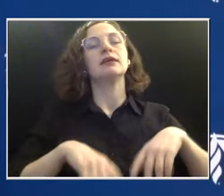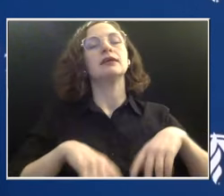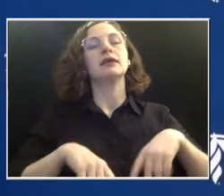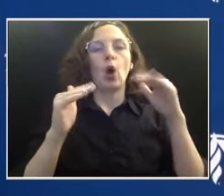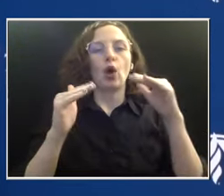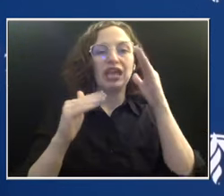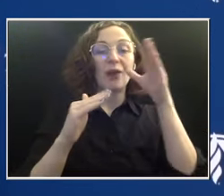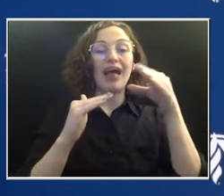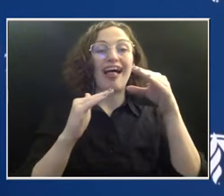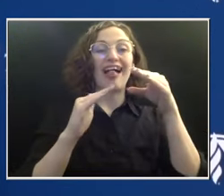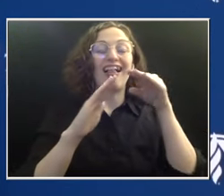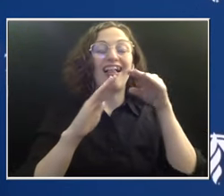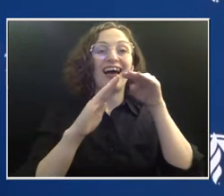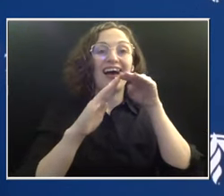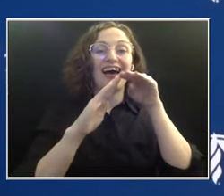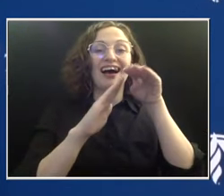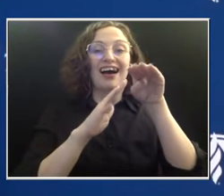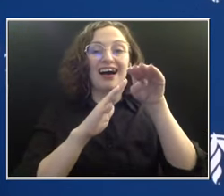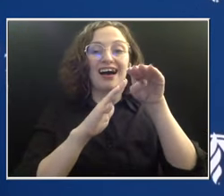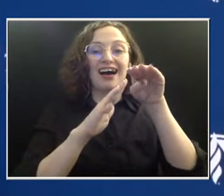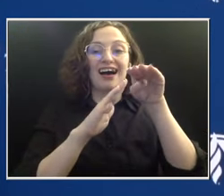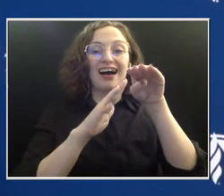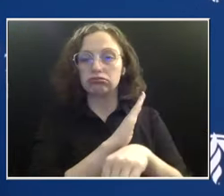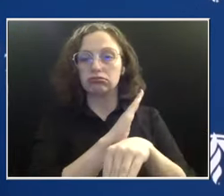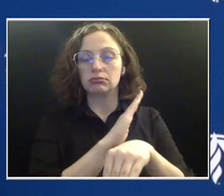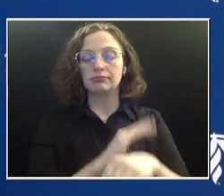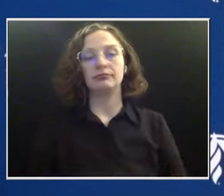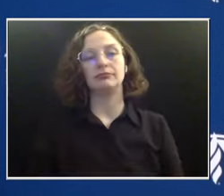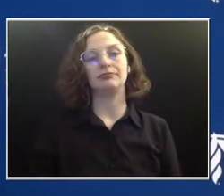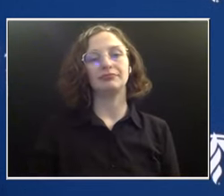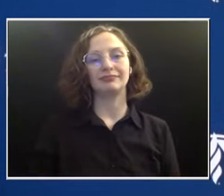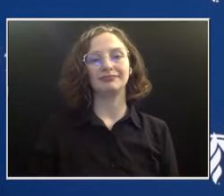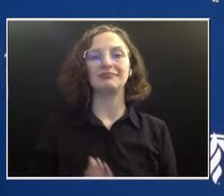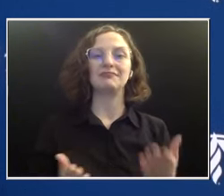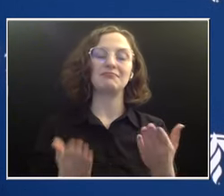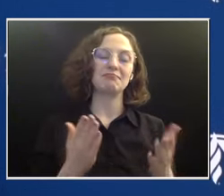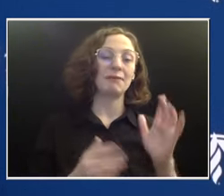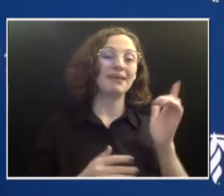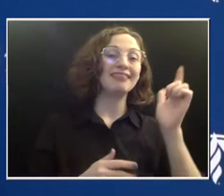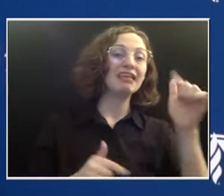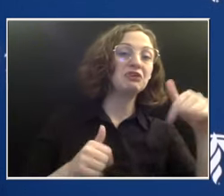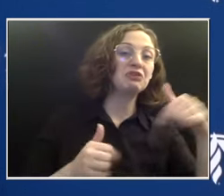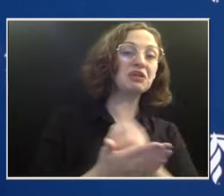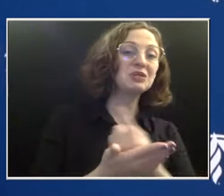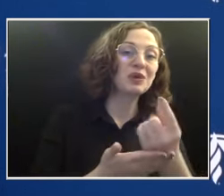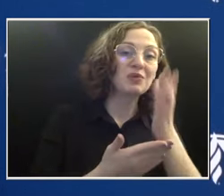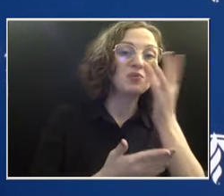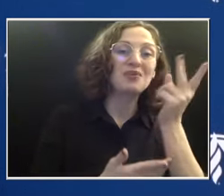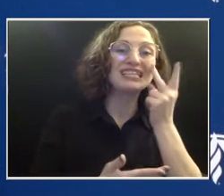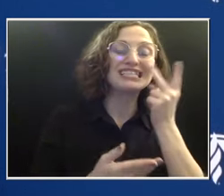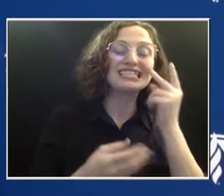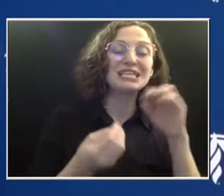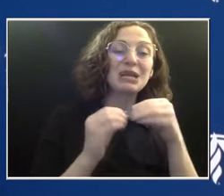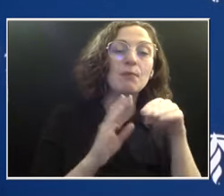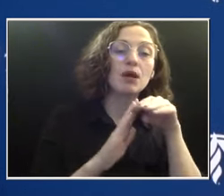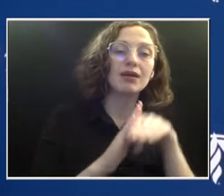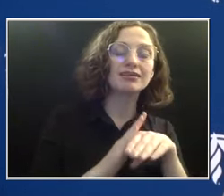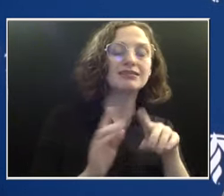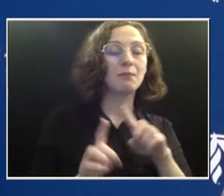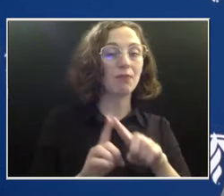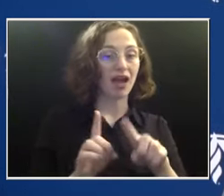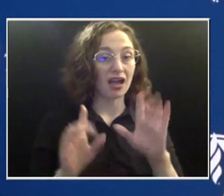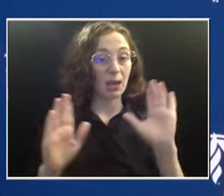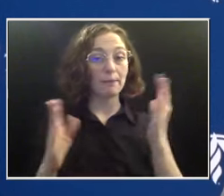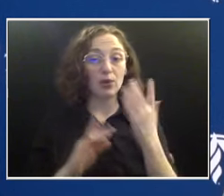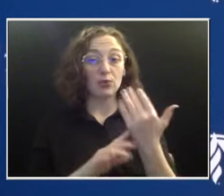And maybe we can show some numbers later on in the week. But just looking through previous respiratory viral seasons, this season right